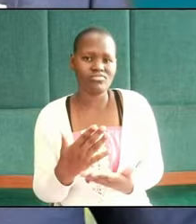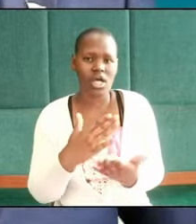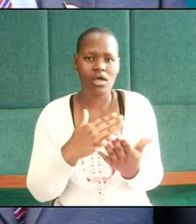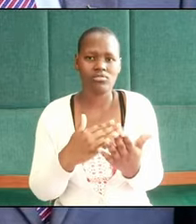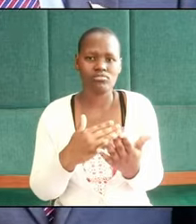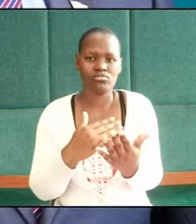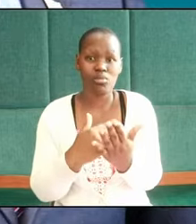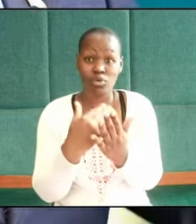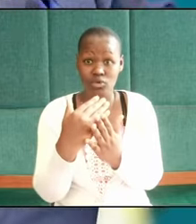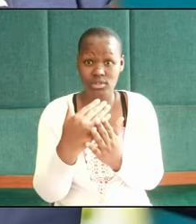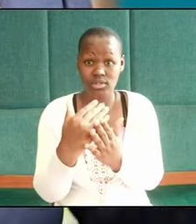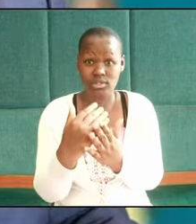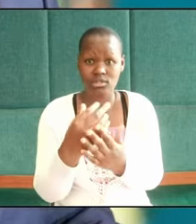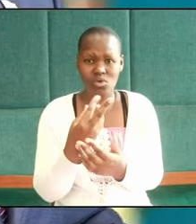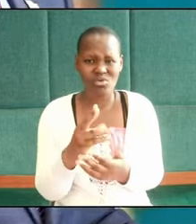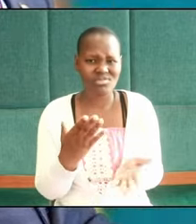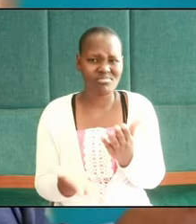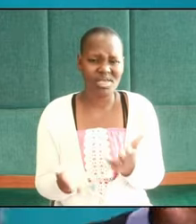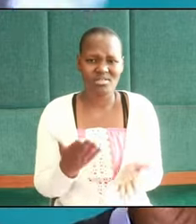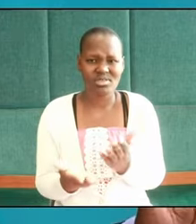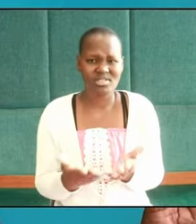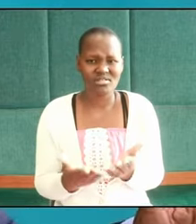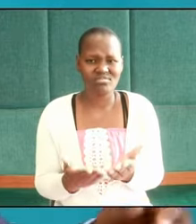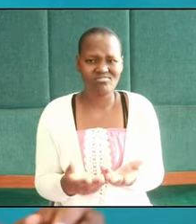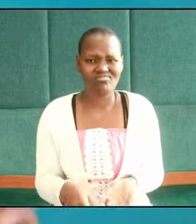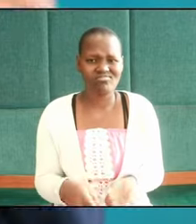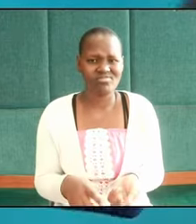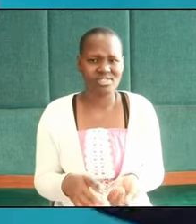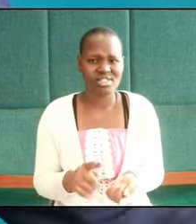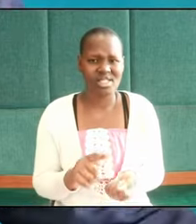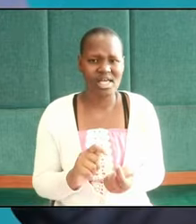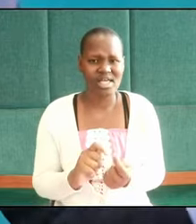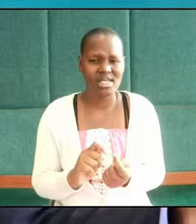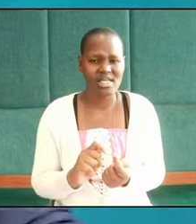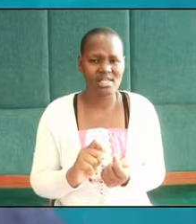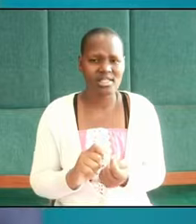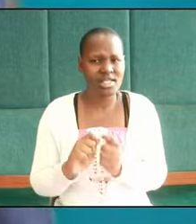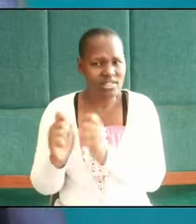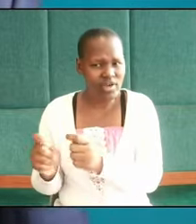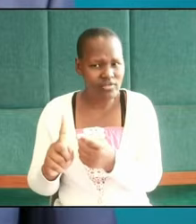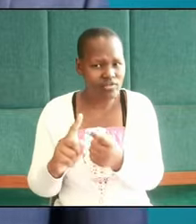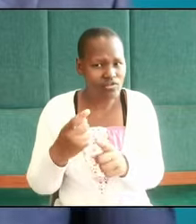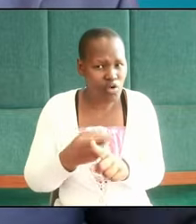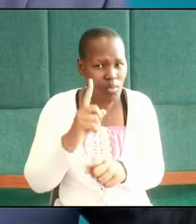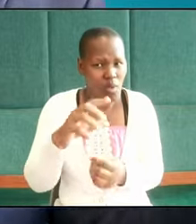or maybe transferred from one station to another